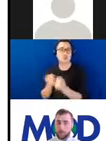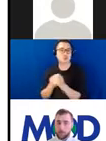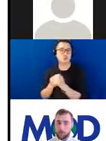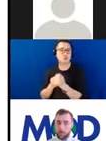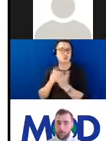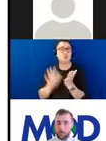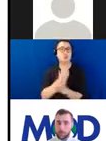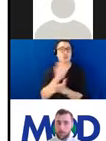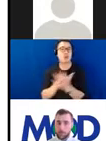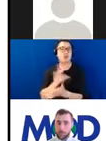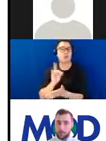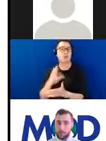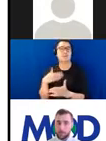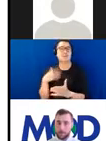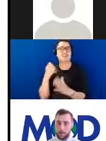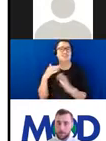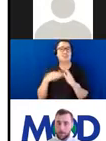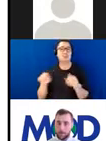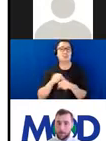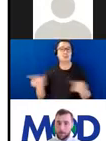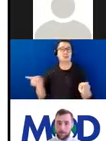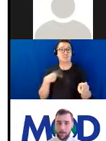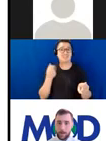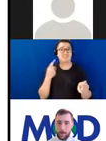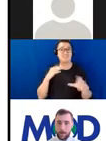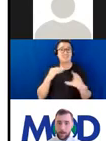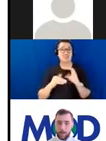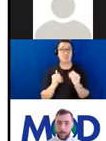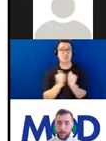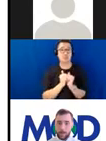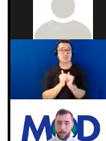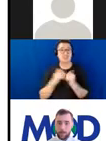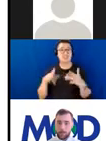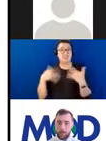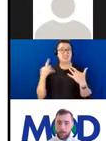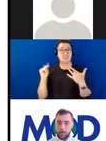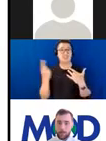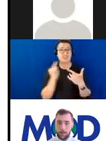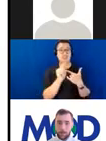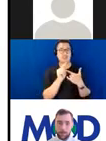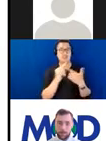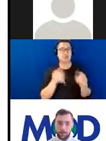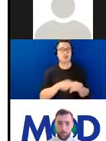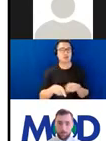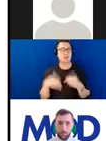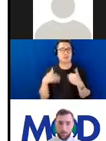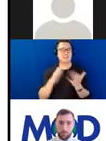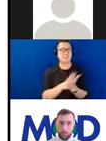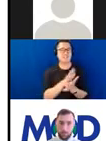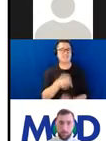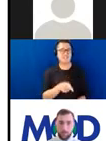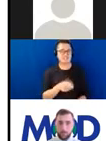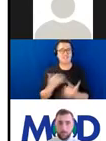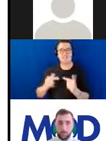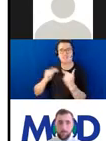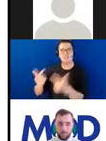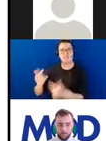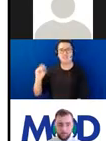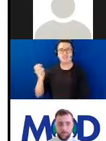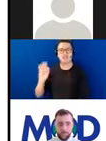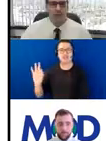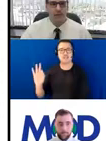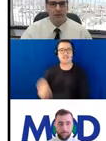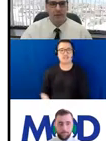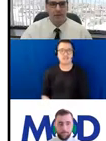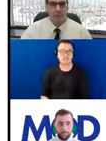sent you which was emailed with your event link. And with that I'll turn it back over to you Jeff. Thank you. Thank you Moss if you turn off